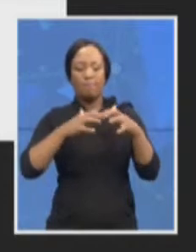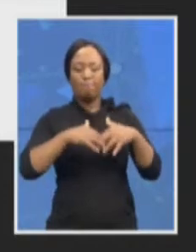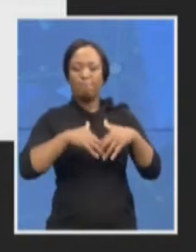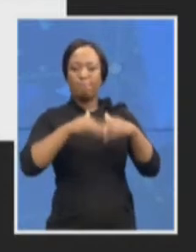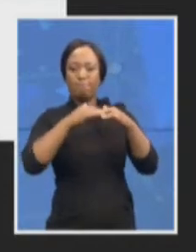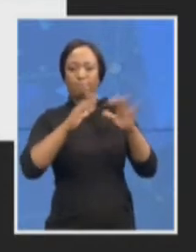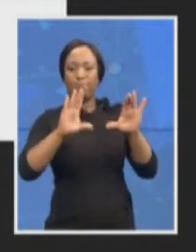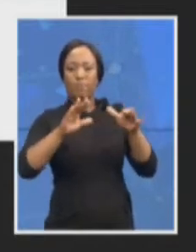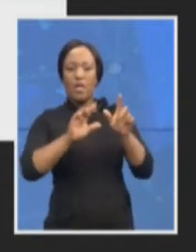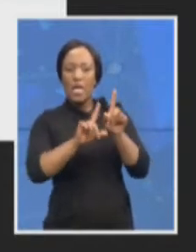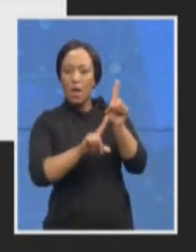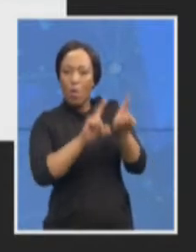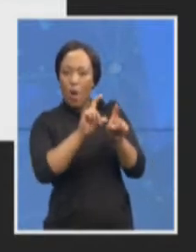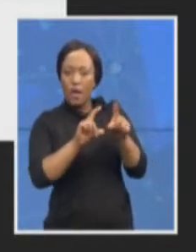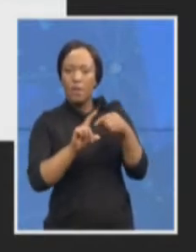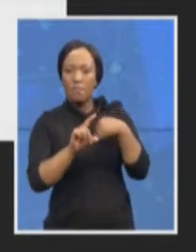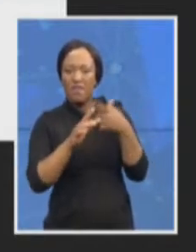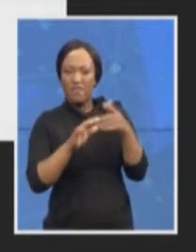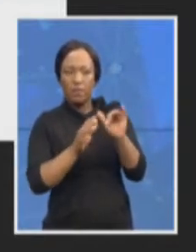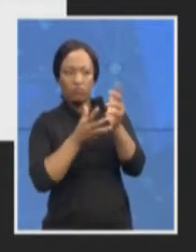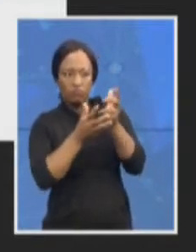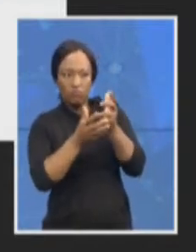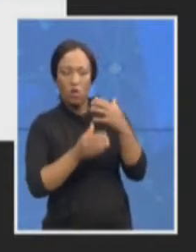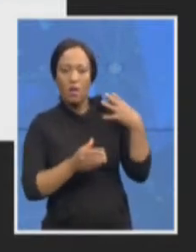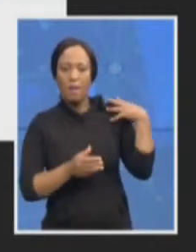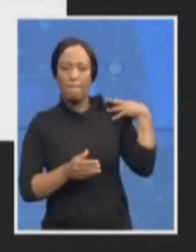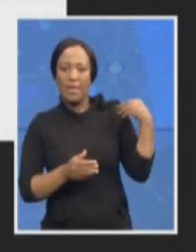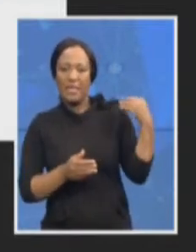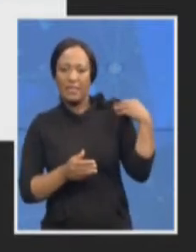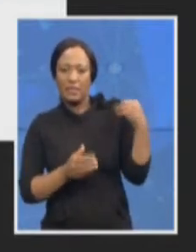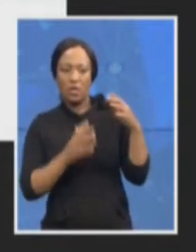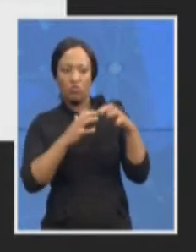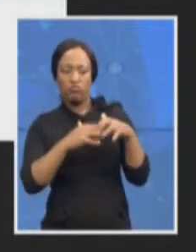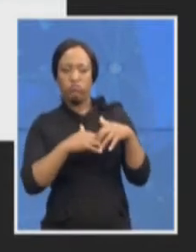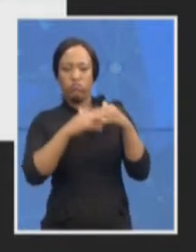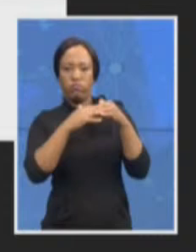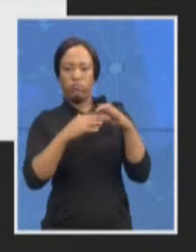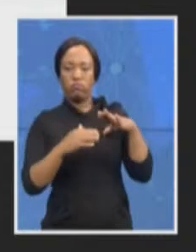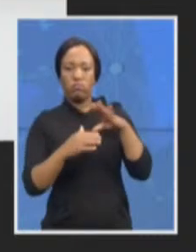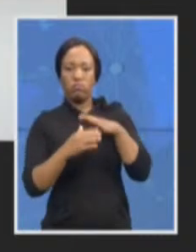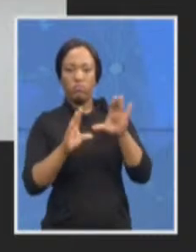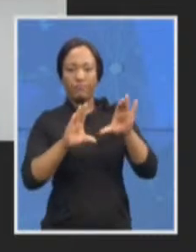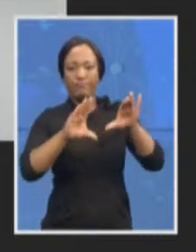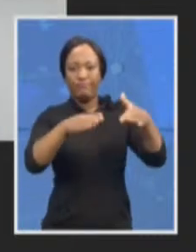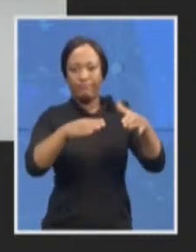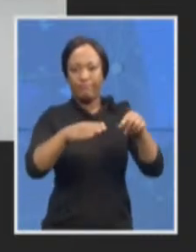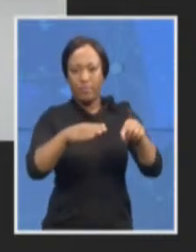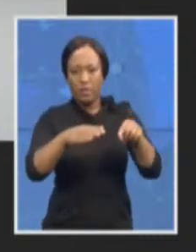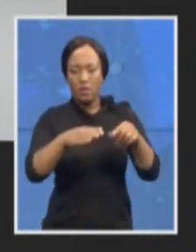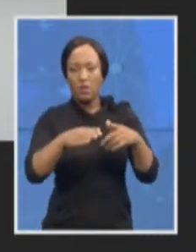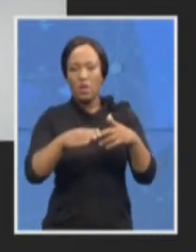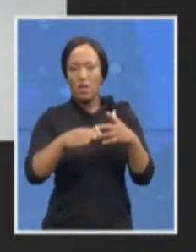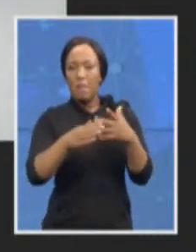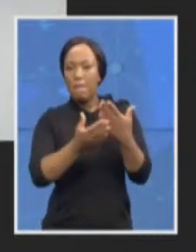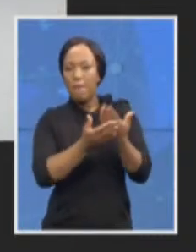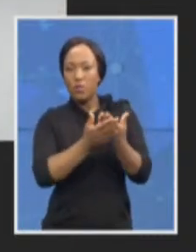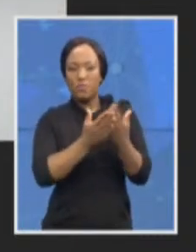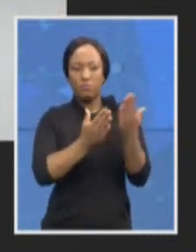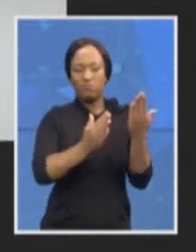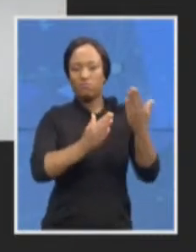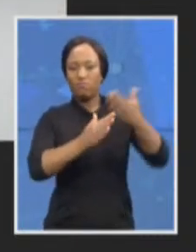holding an inquiry into possible interference in the work of the NPA with regard to bringing